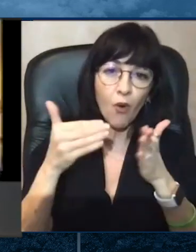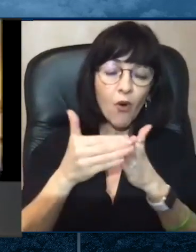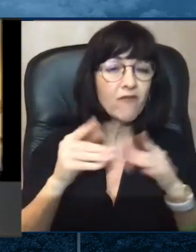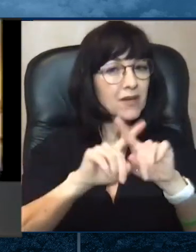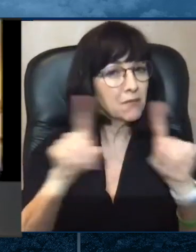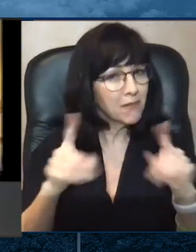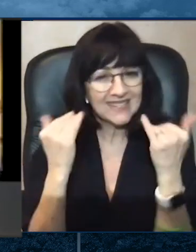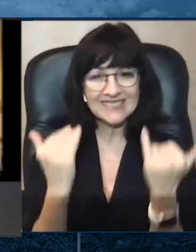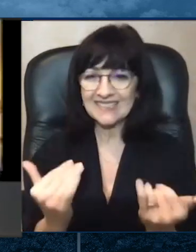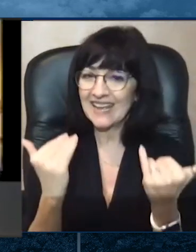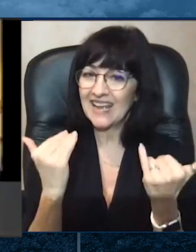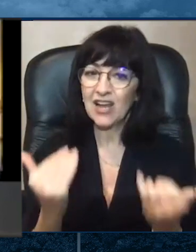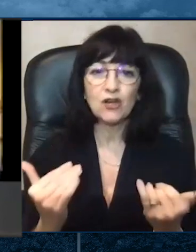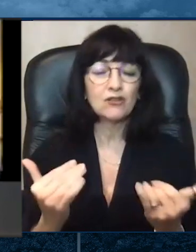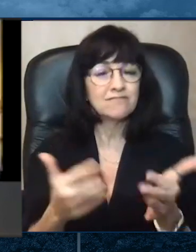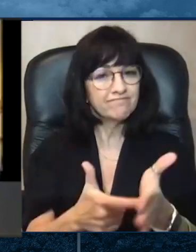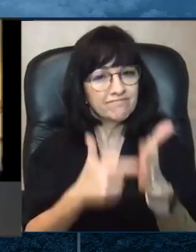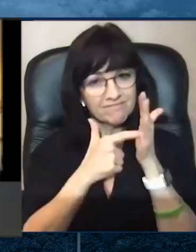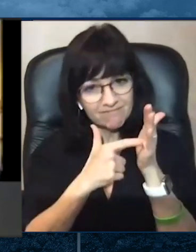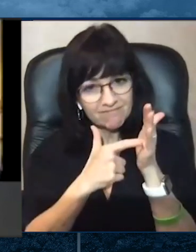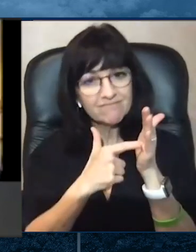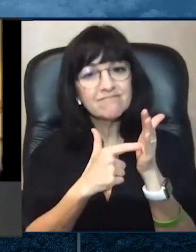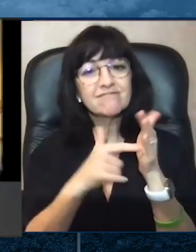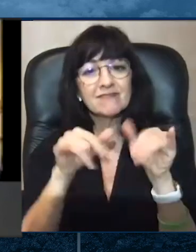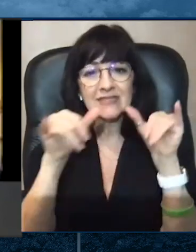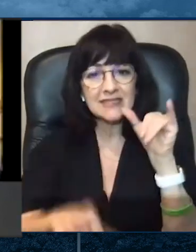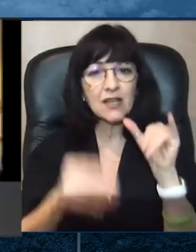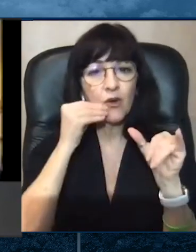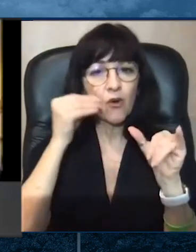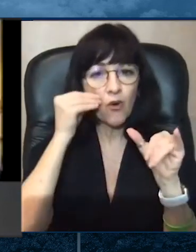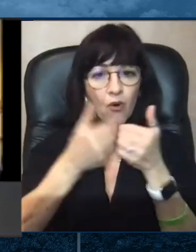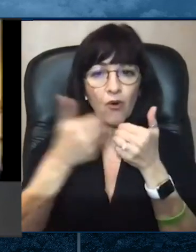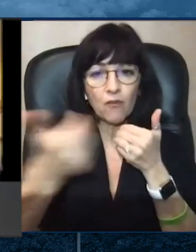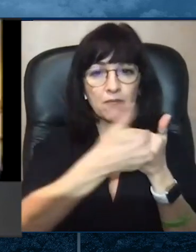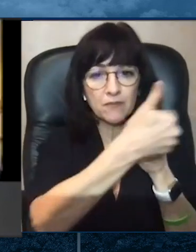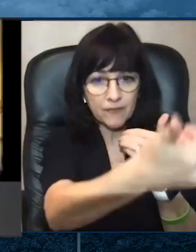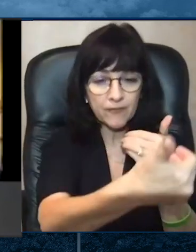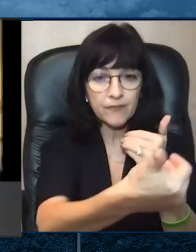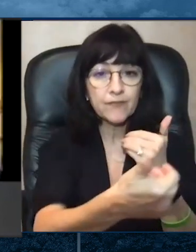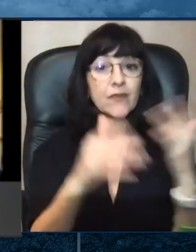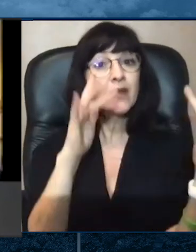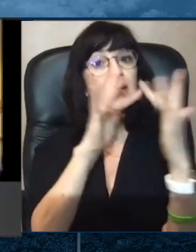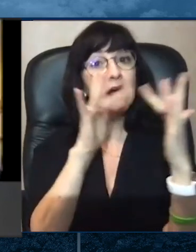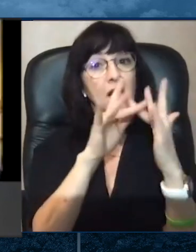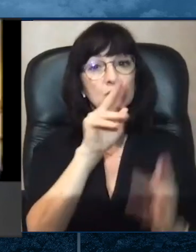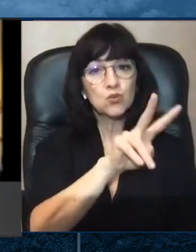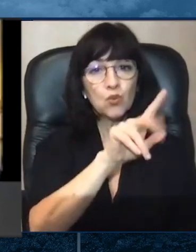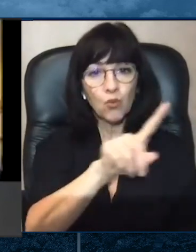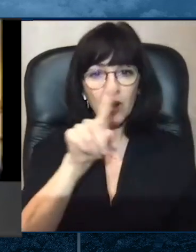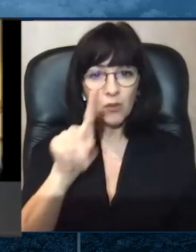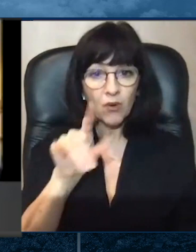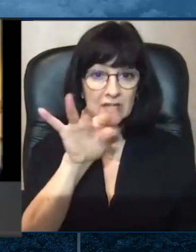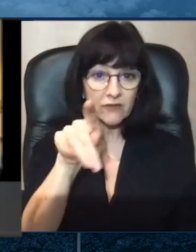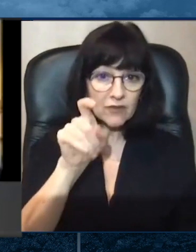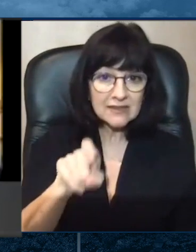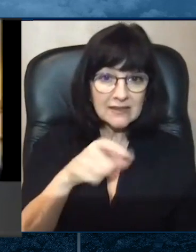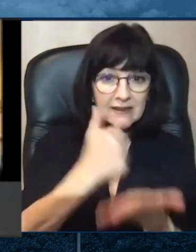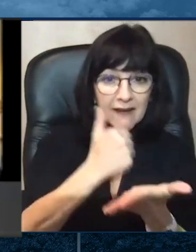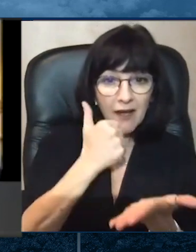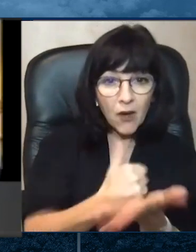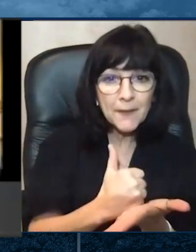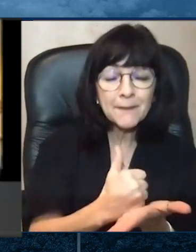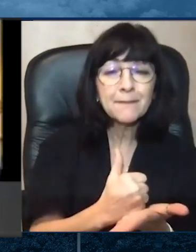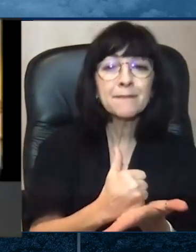bien fácil, 2-1-1. Para recibir ayuda. Ese número lo envía a